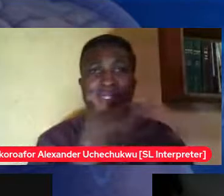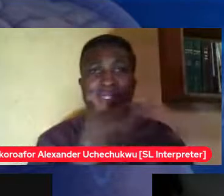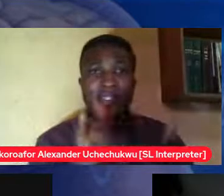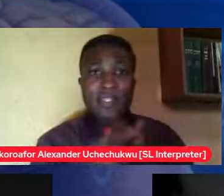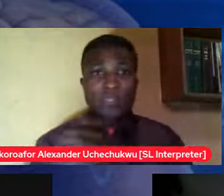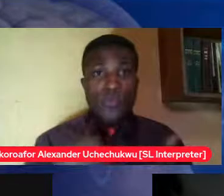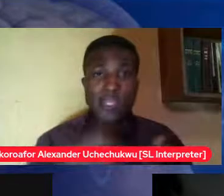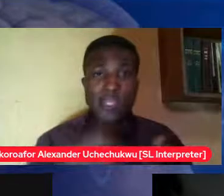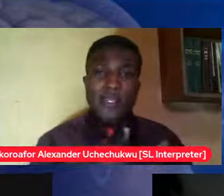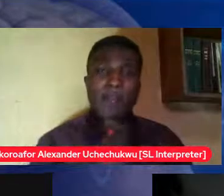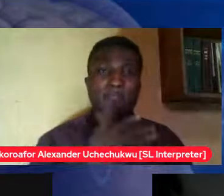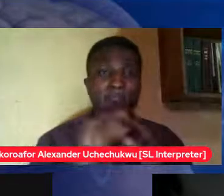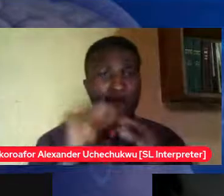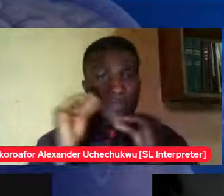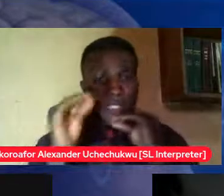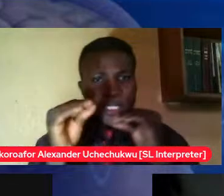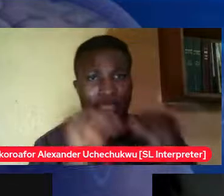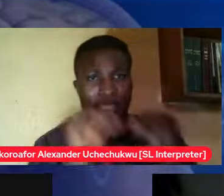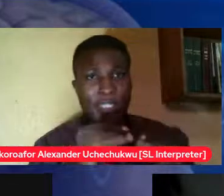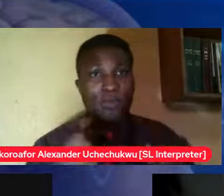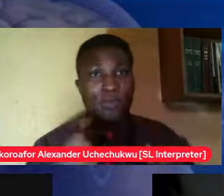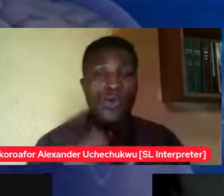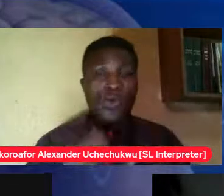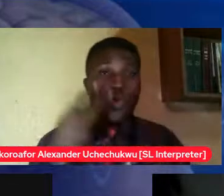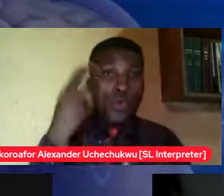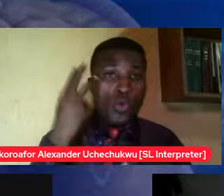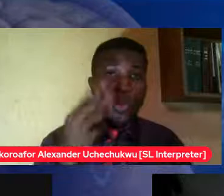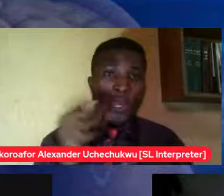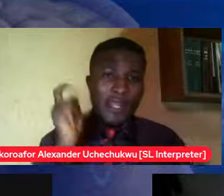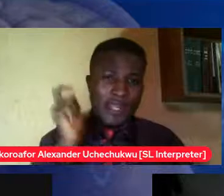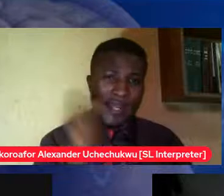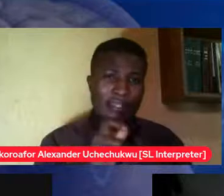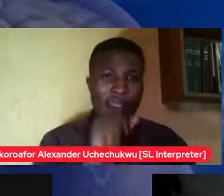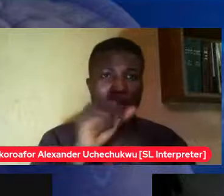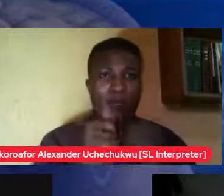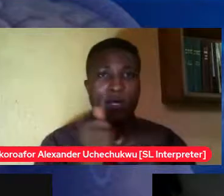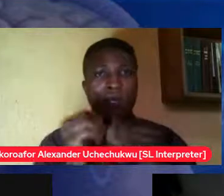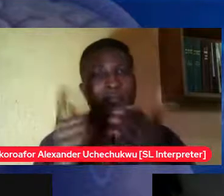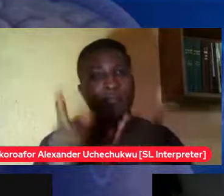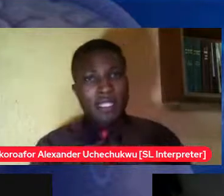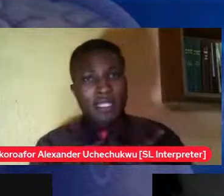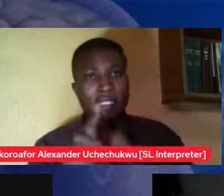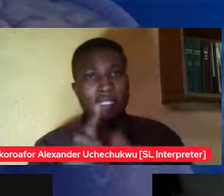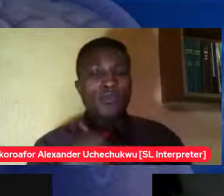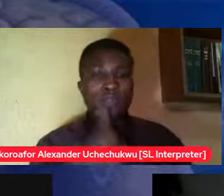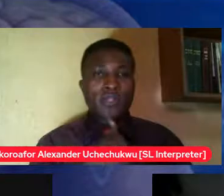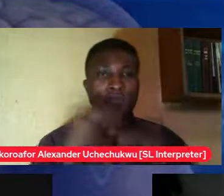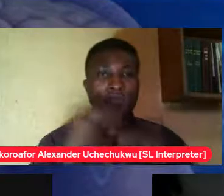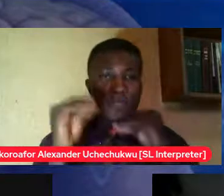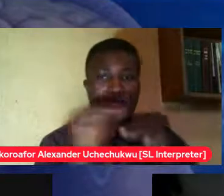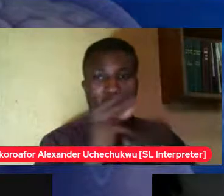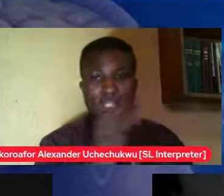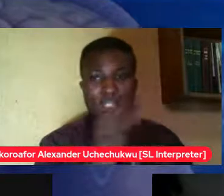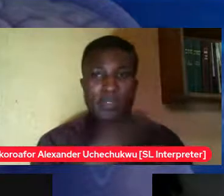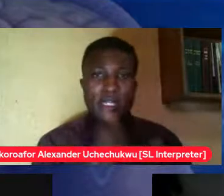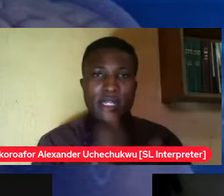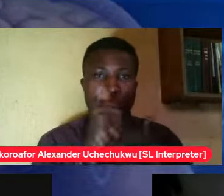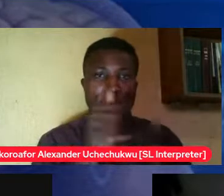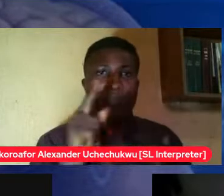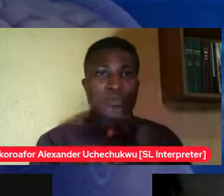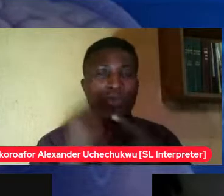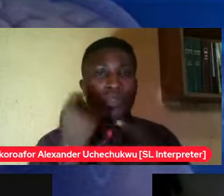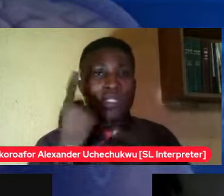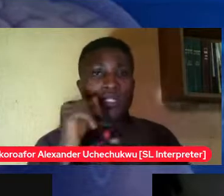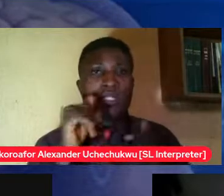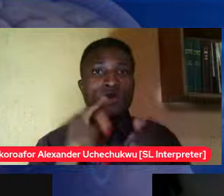were deliberate about the lessons we gave him on those things that were going to happen to his body and we helped him understand also that when you do get